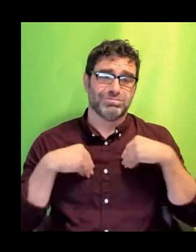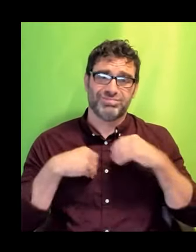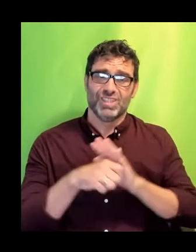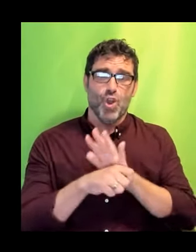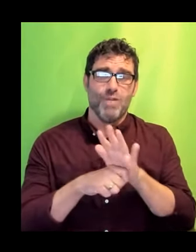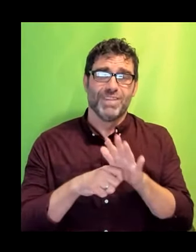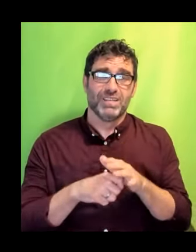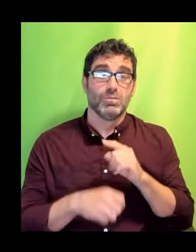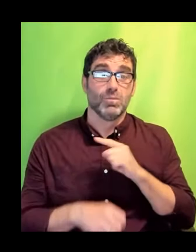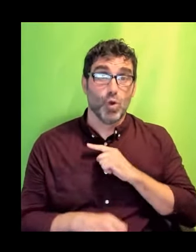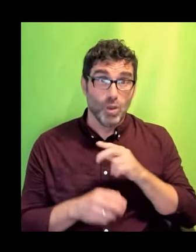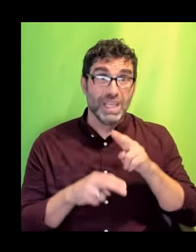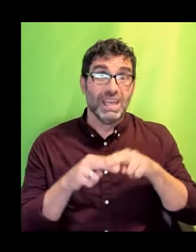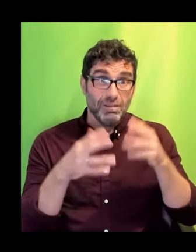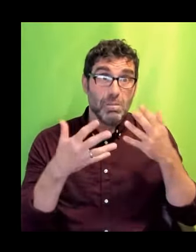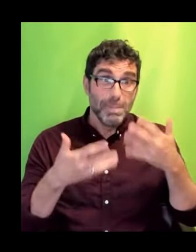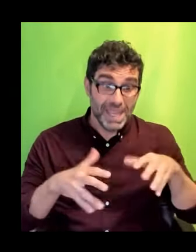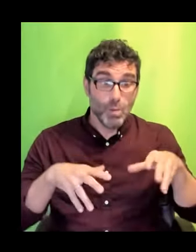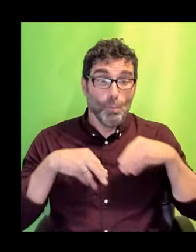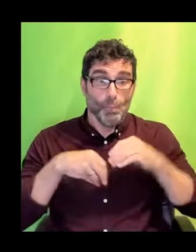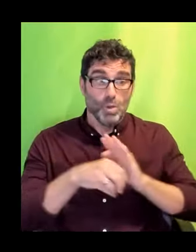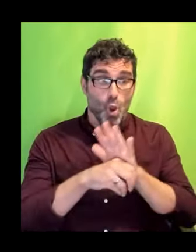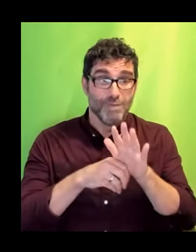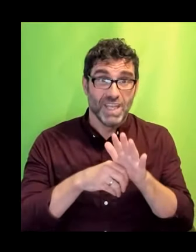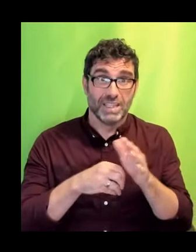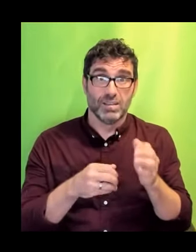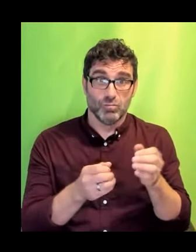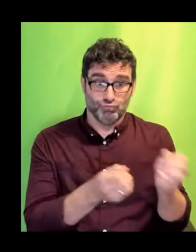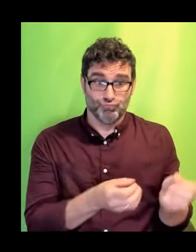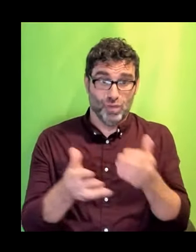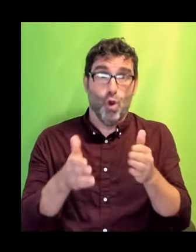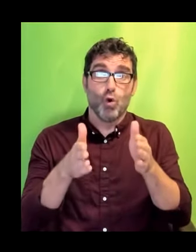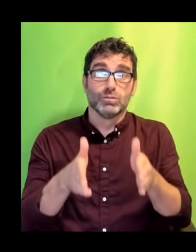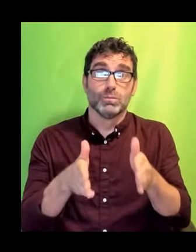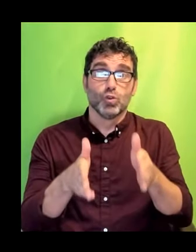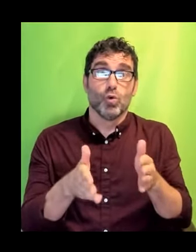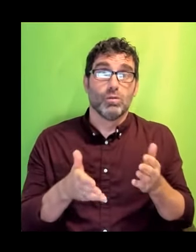hospitalised, he would likely not get a ventilator.